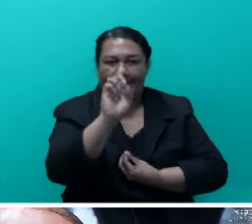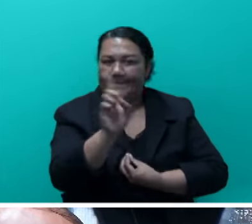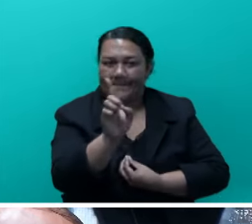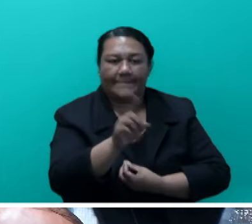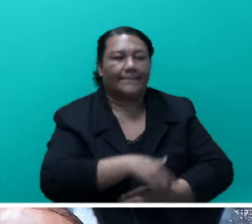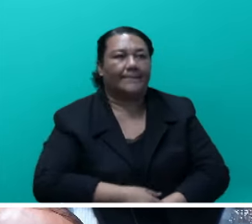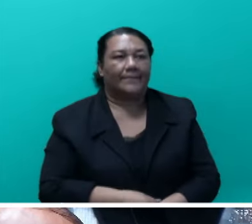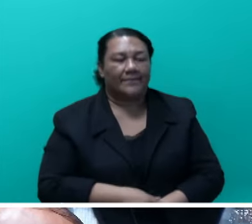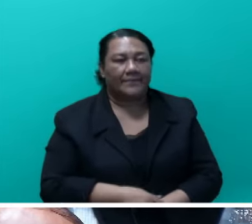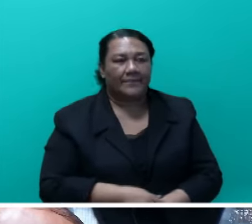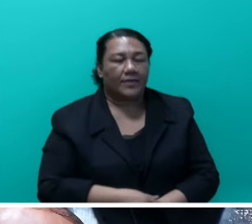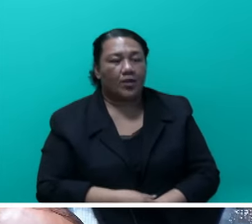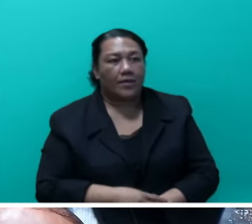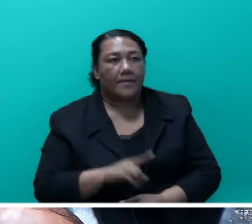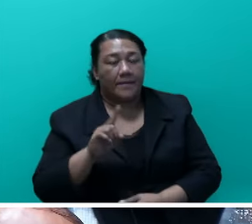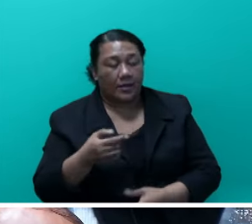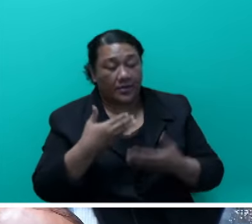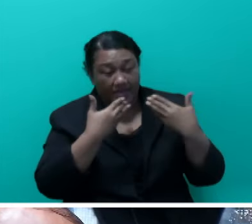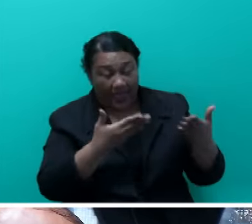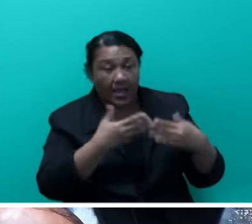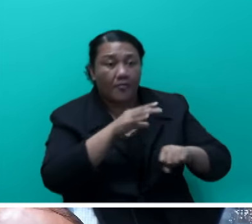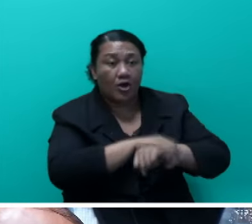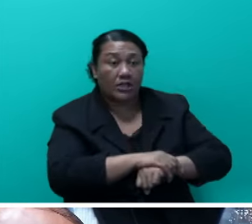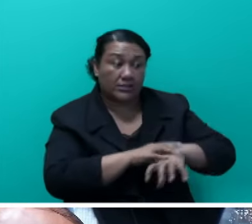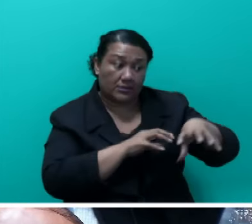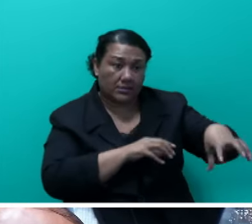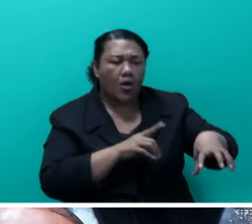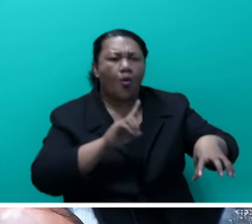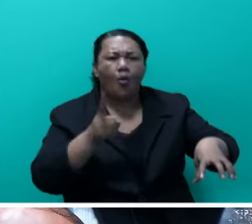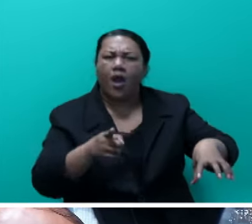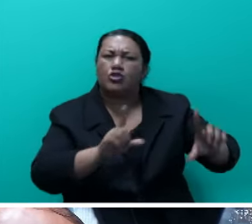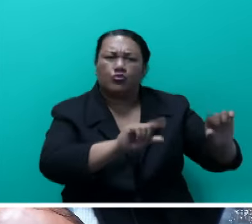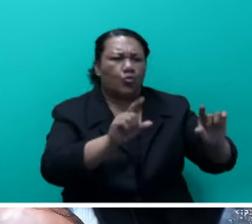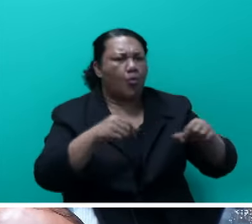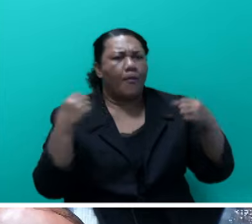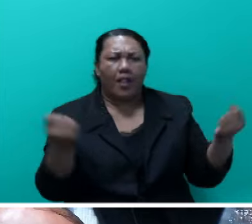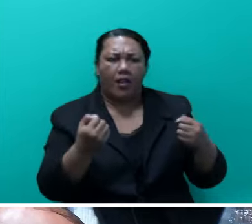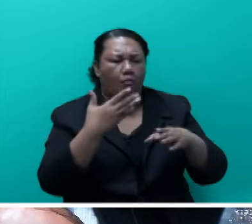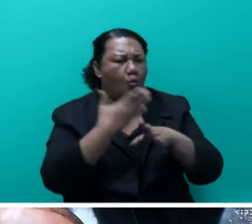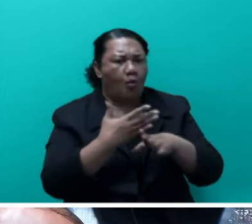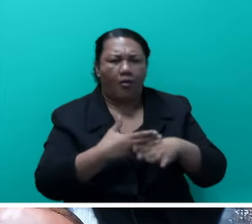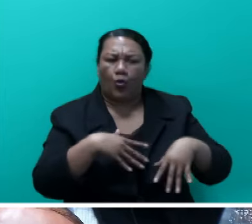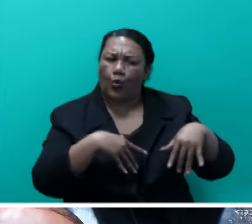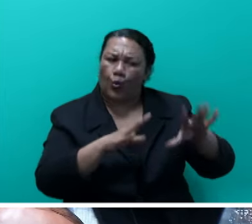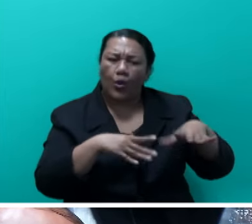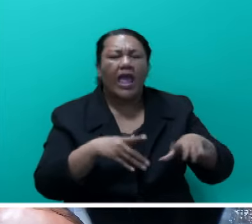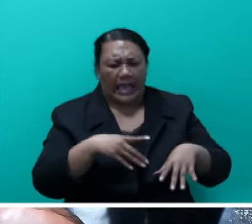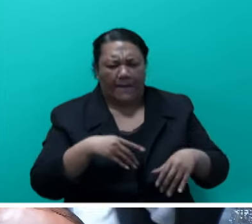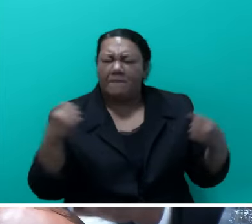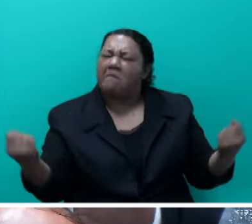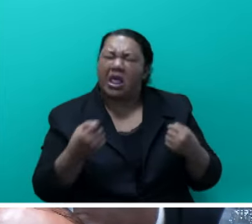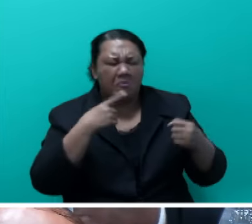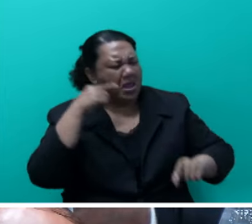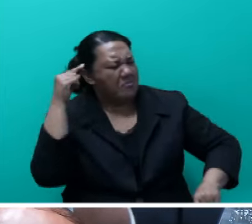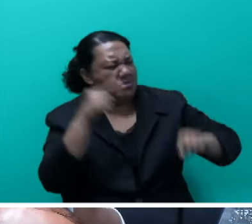in the efforts that they are making. They command a lot of criticism. Obviously, they have been, you know, mentioned in this house